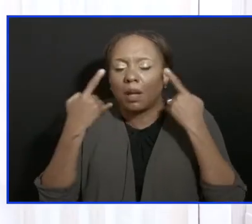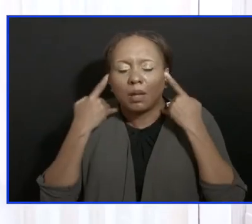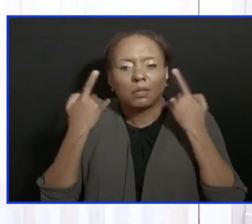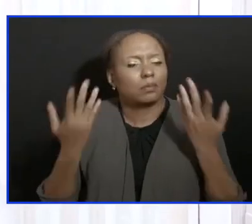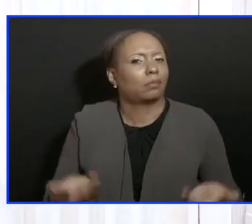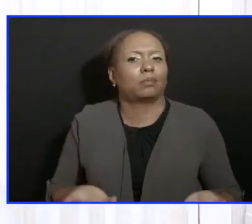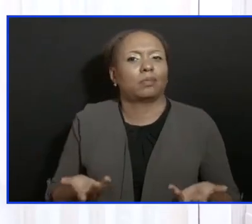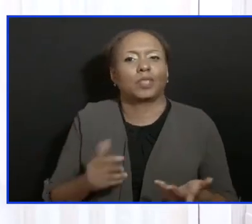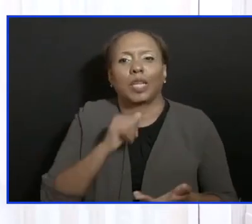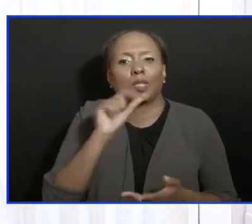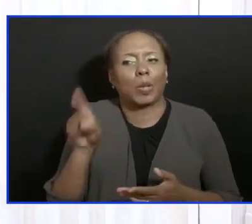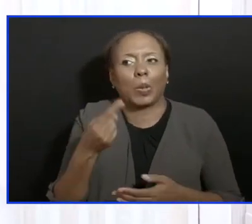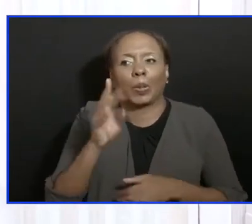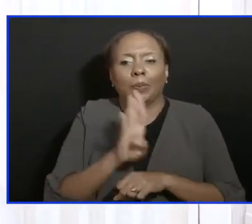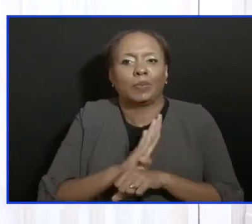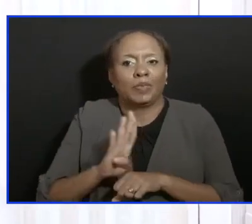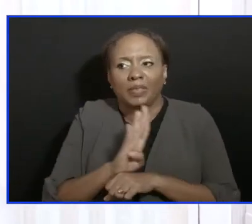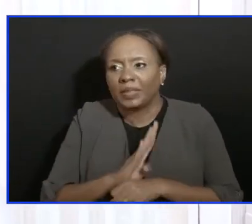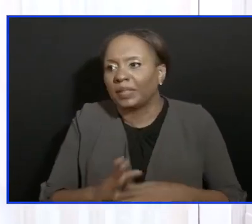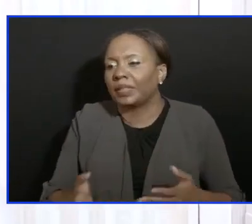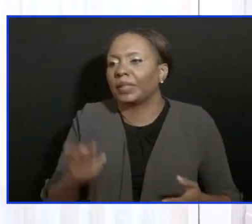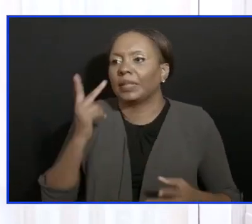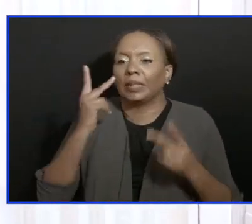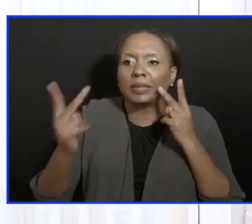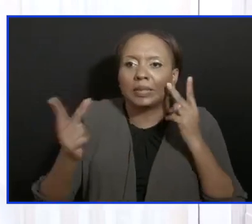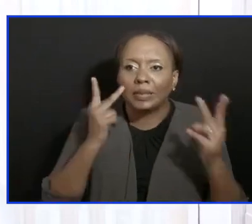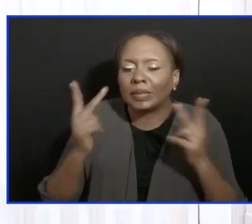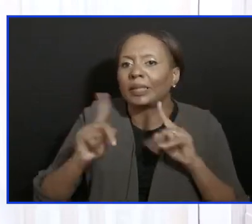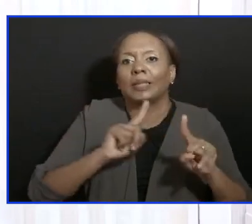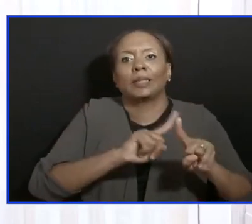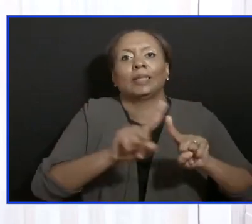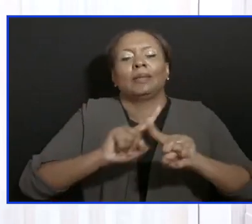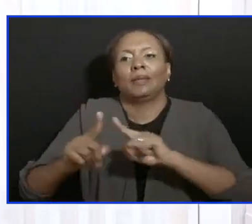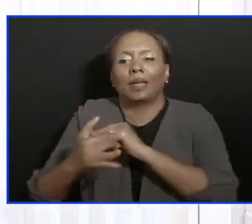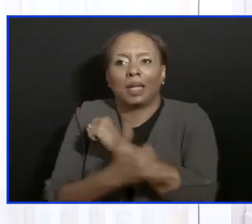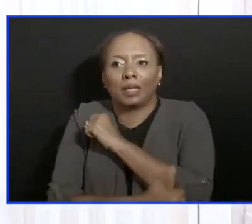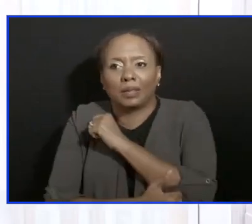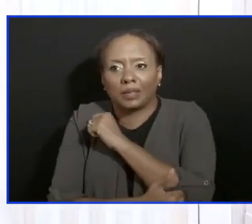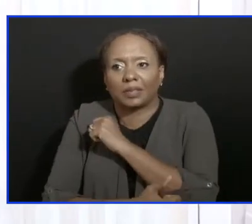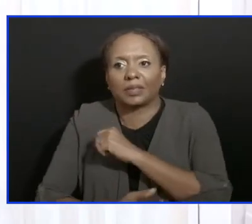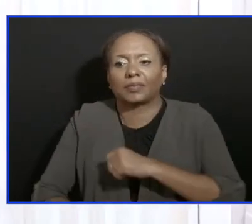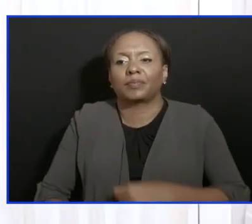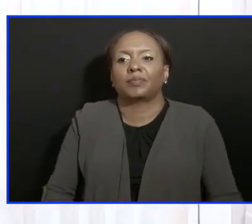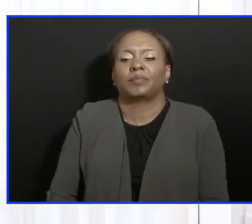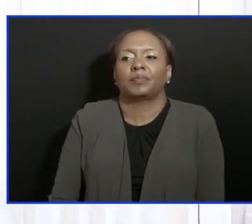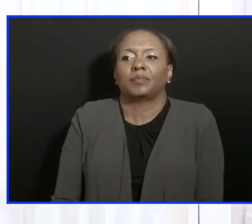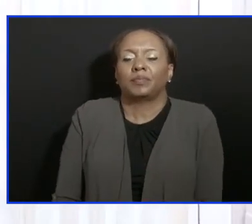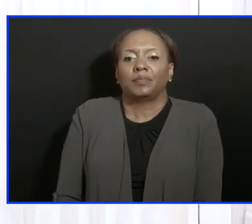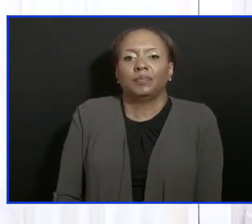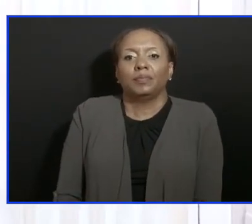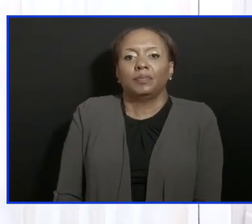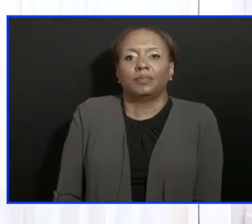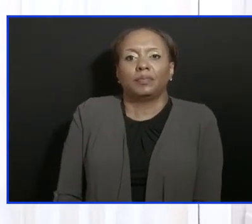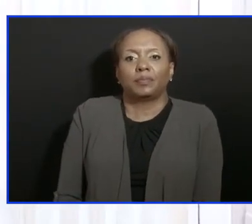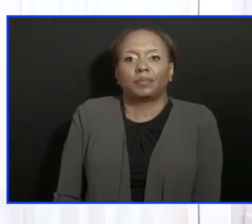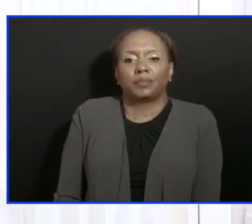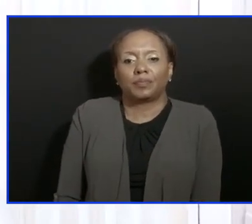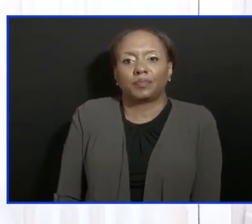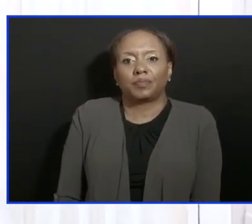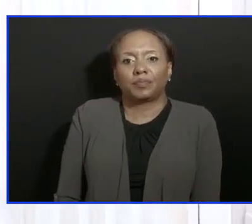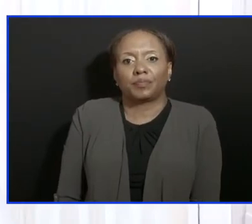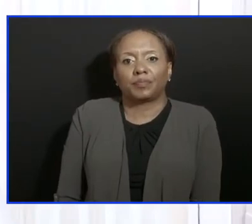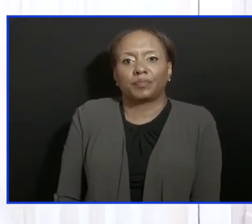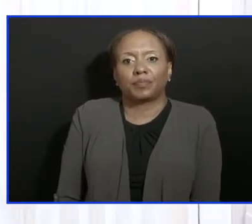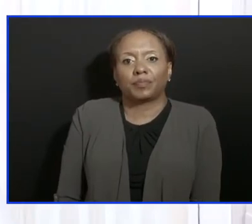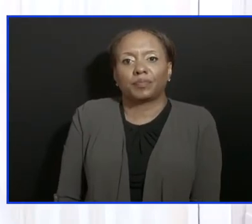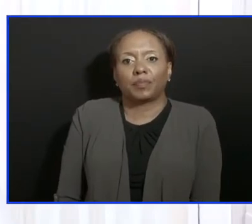to Barbados at all. We see it in Norway, we see it in Singapore, we see it here, we see it elsewhere. But secondly, the fundamental difference